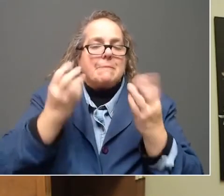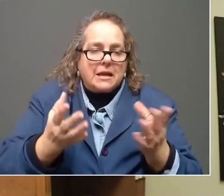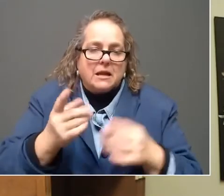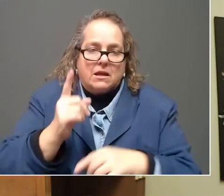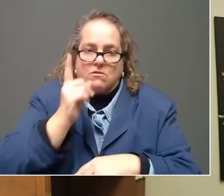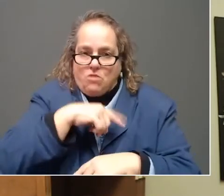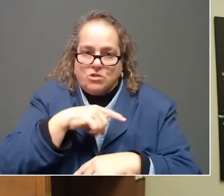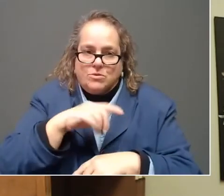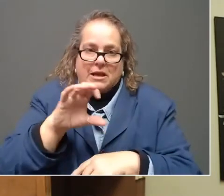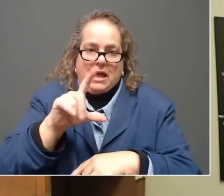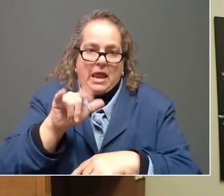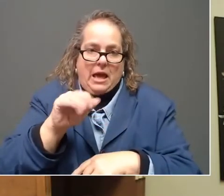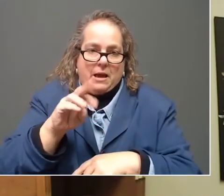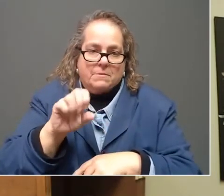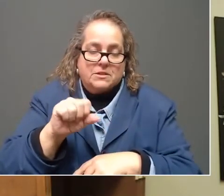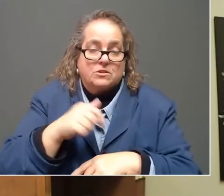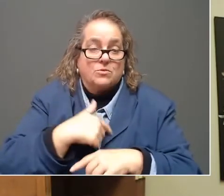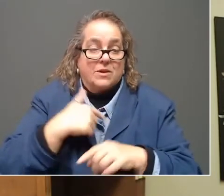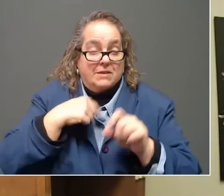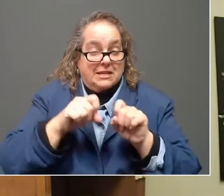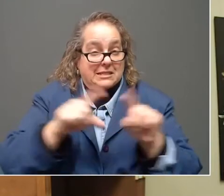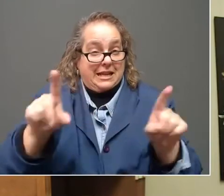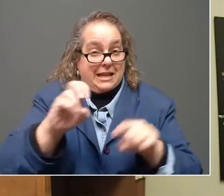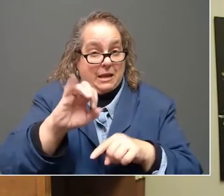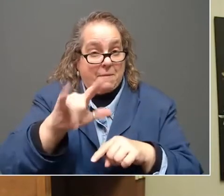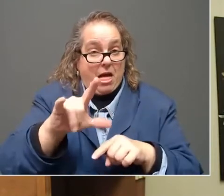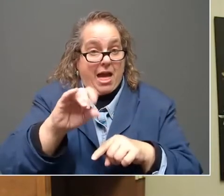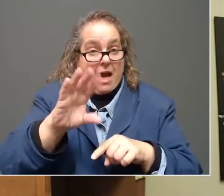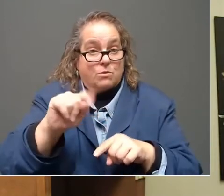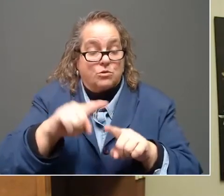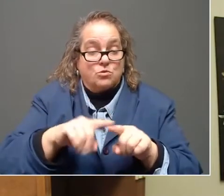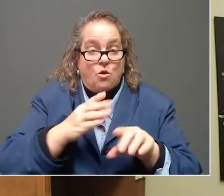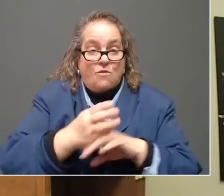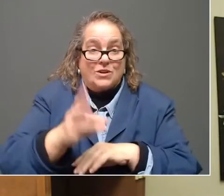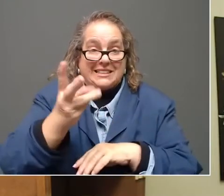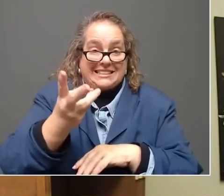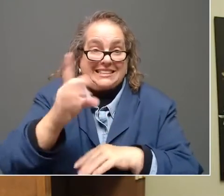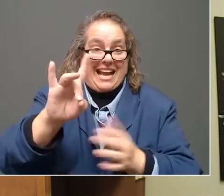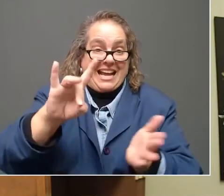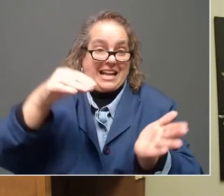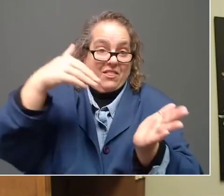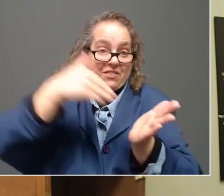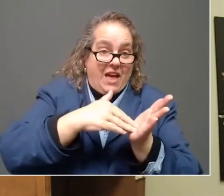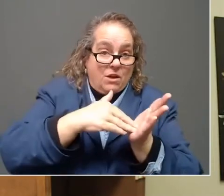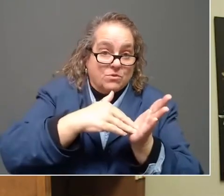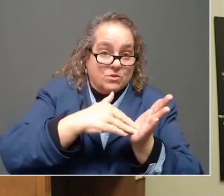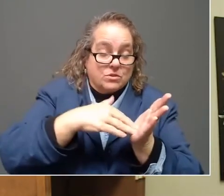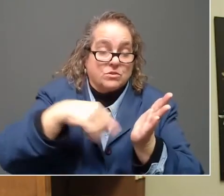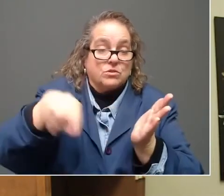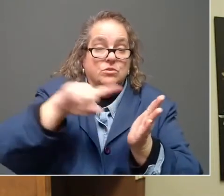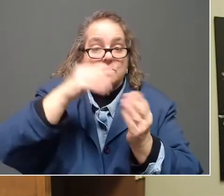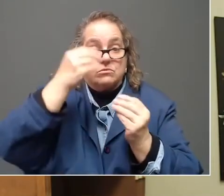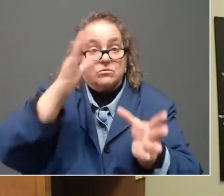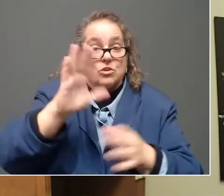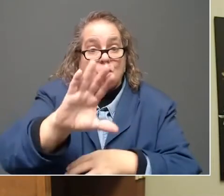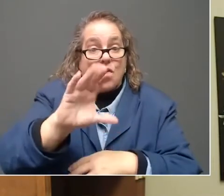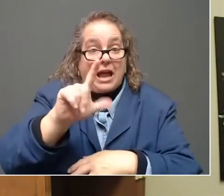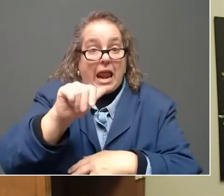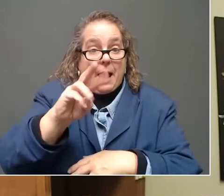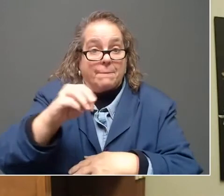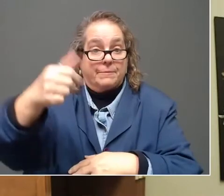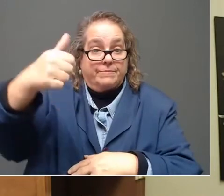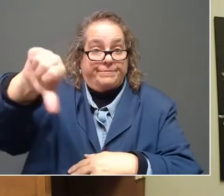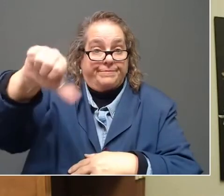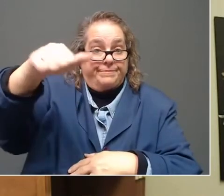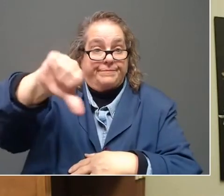email out to over 68,000 claimants on Tuesday letting them know their claims are being denied because we can't validate